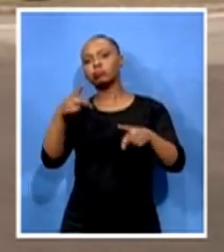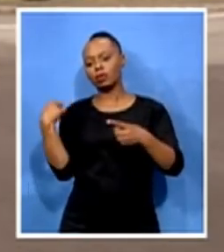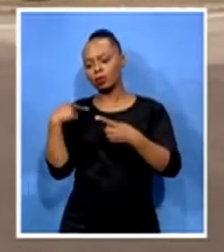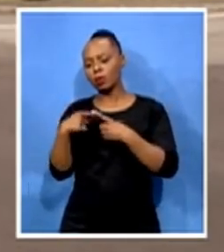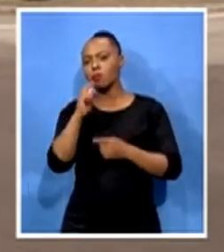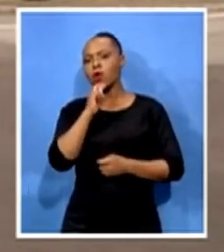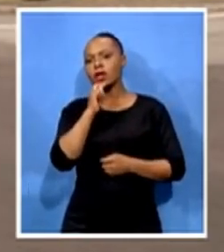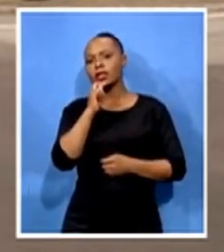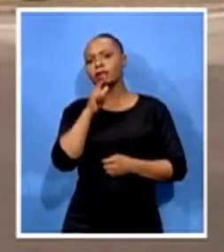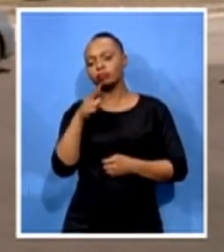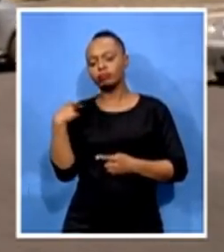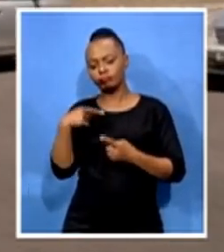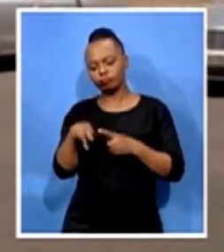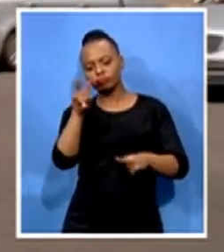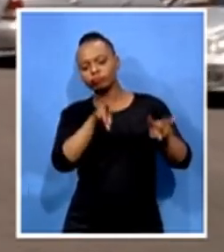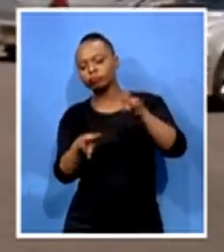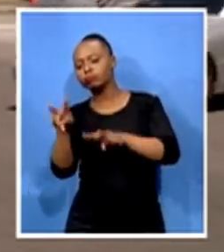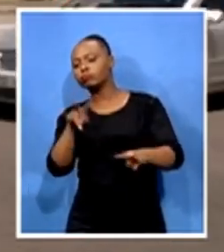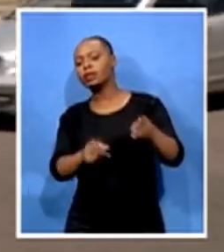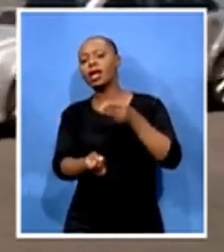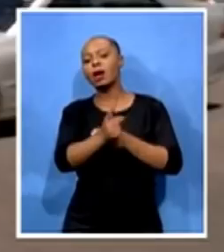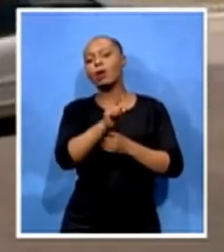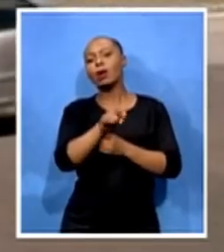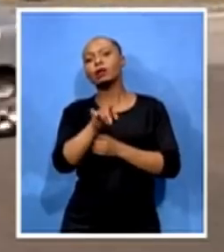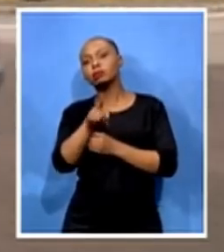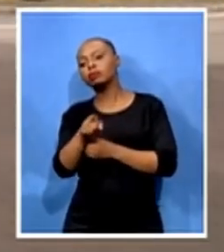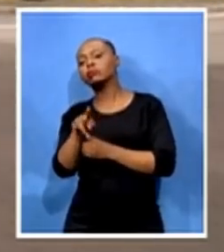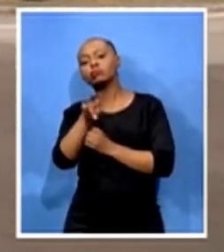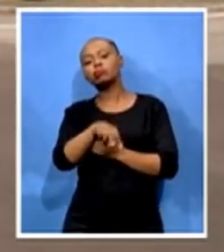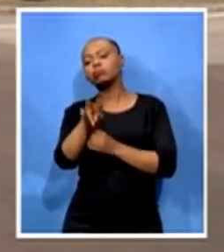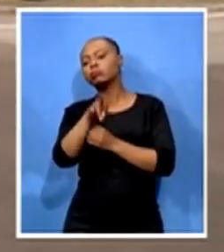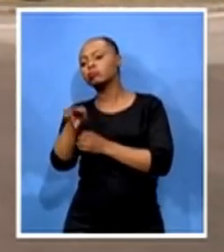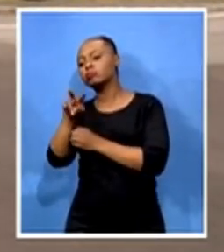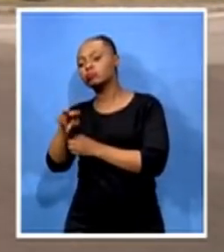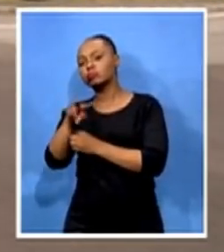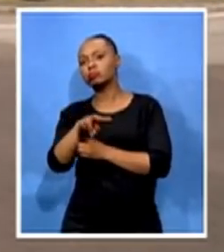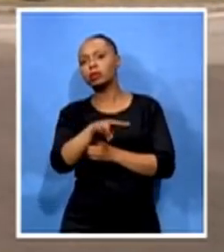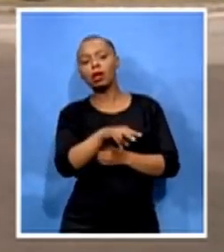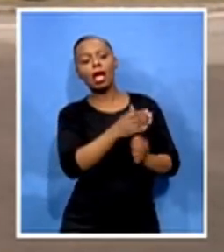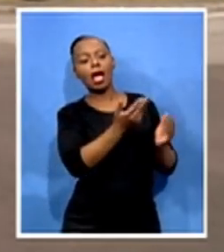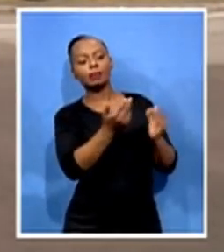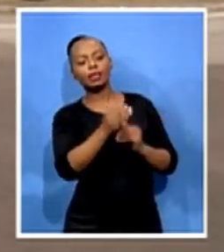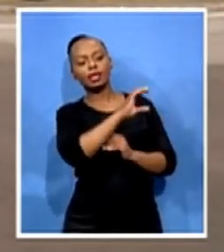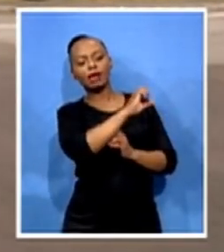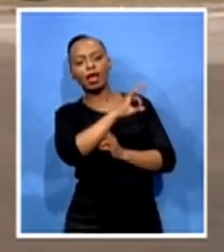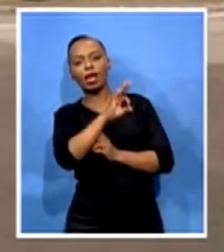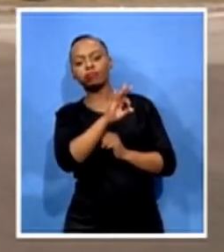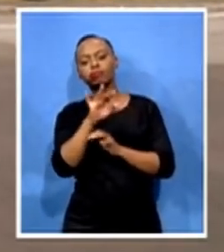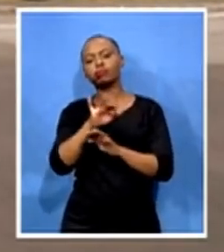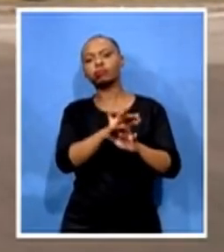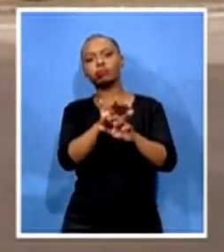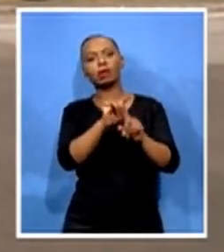happening. They've been expecting the EFF to show up, but as of yet, the EFF haven't showed up yet. There was